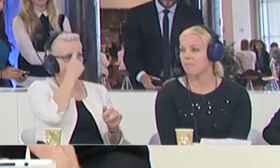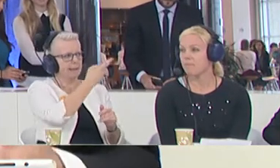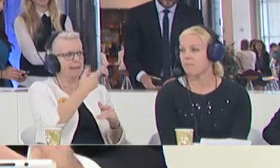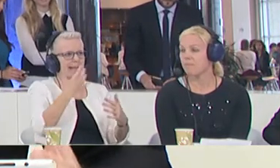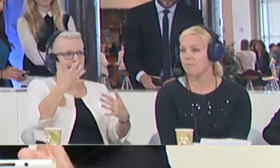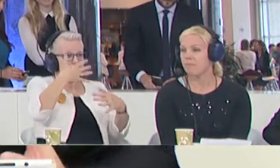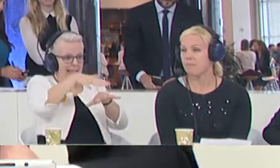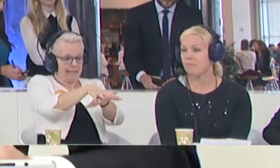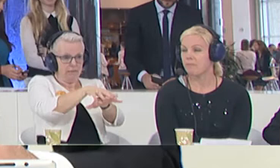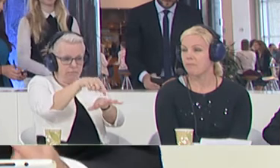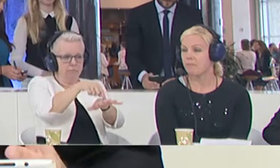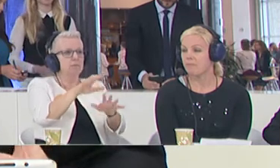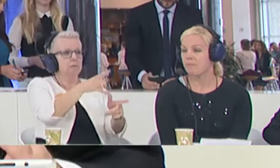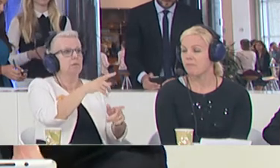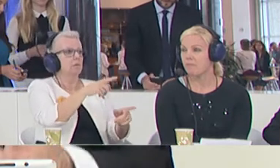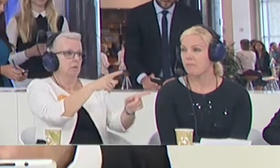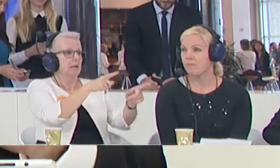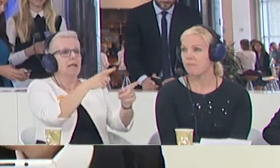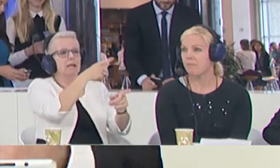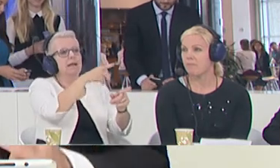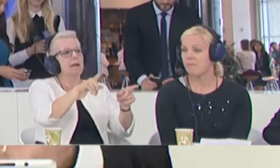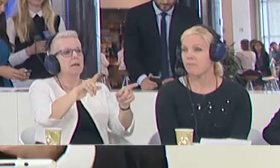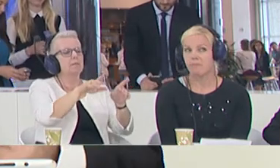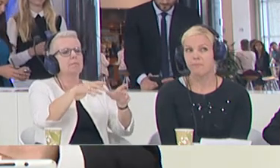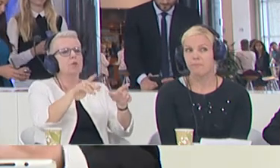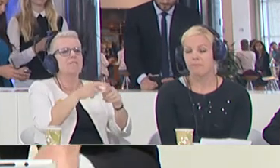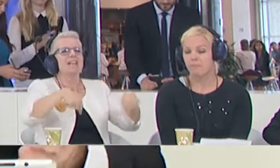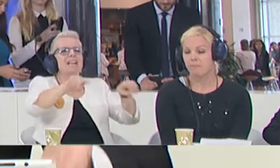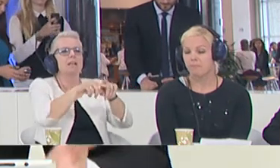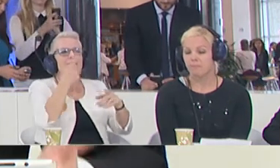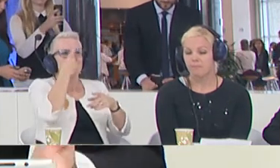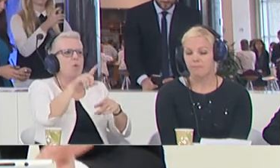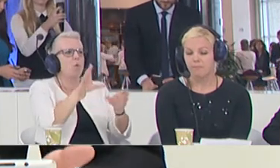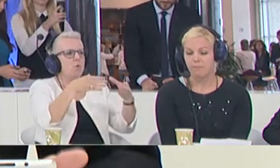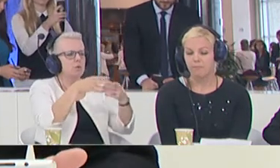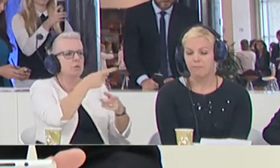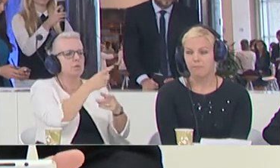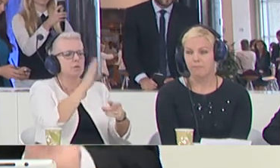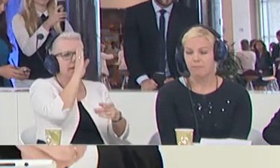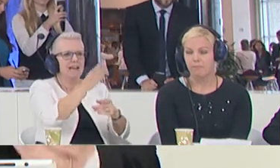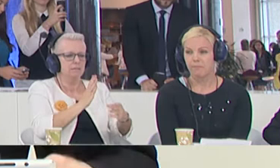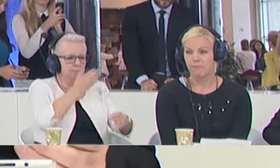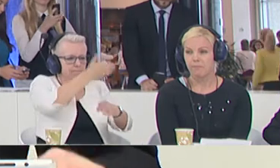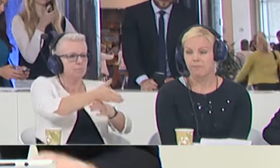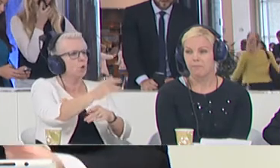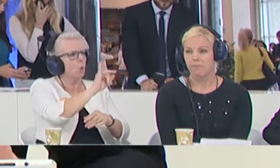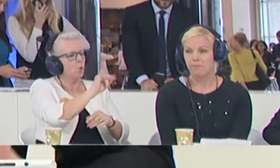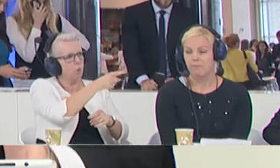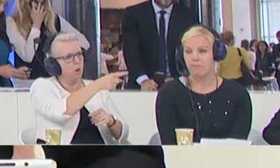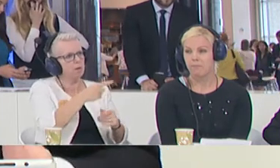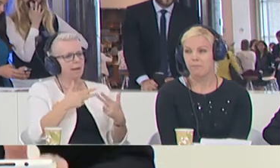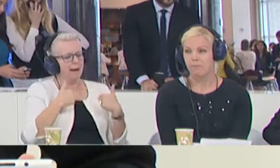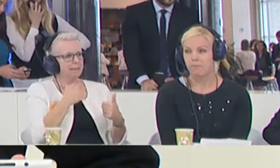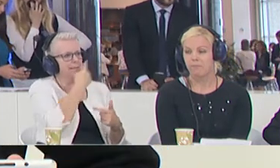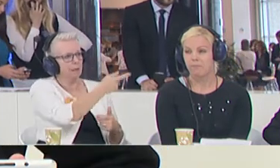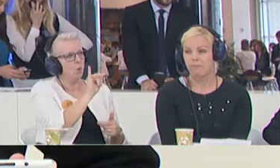integration? You represent an umbrella group for groups which have direct action on the ground. What do your members tell you